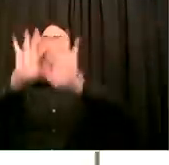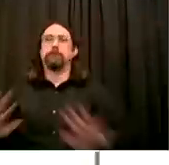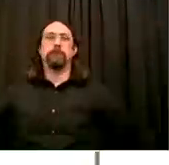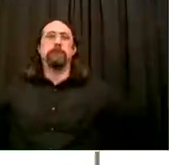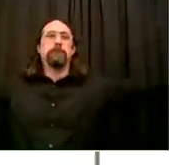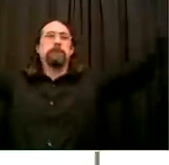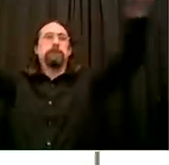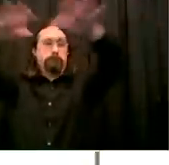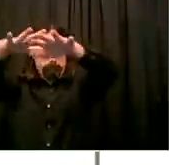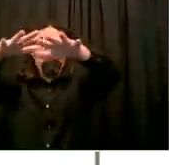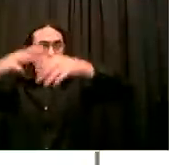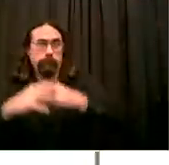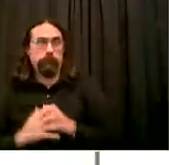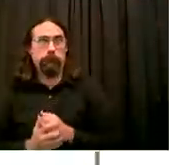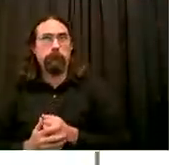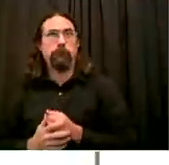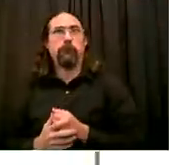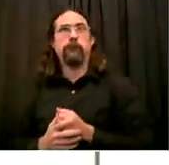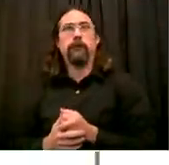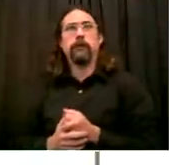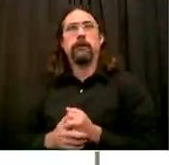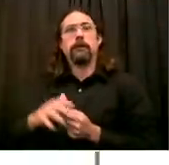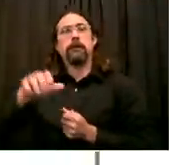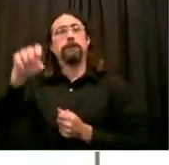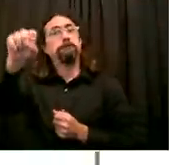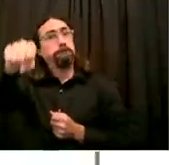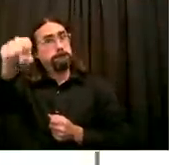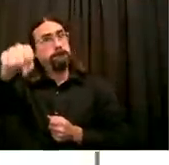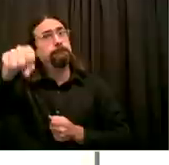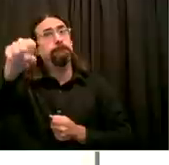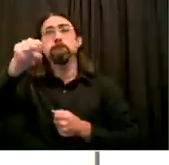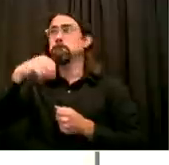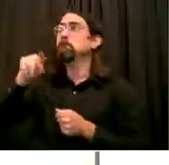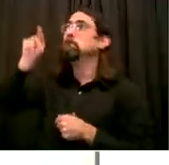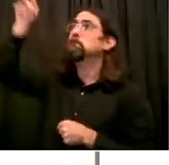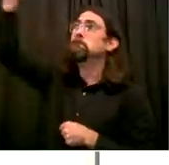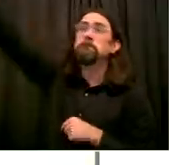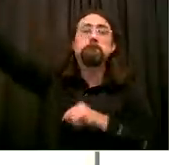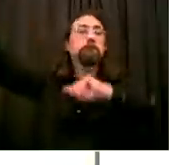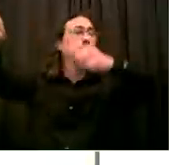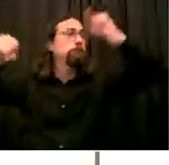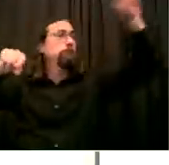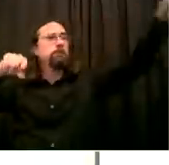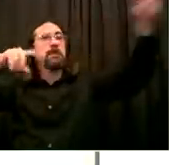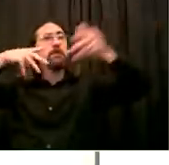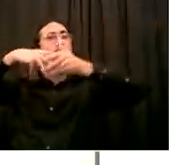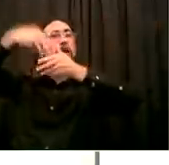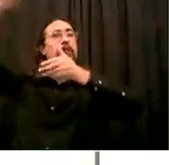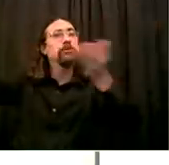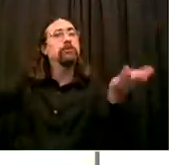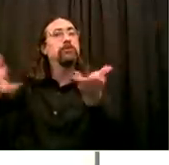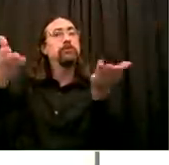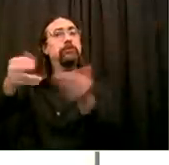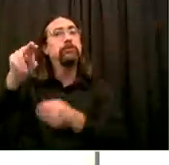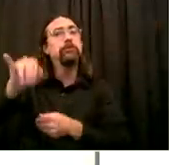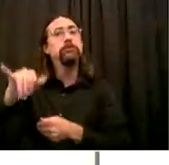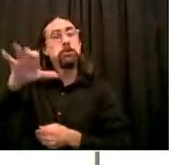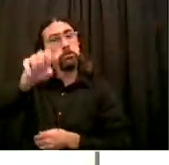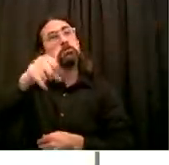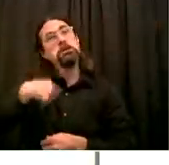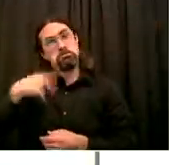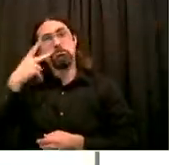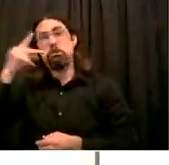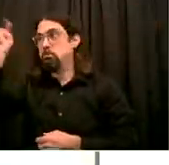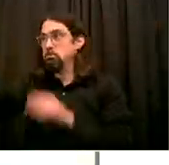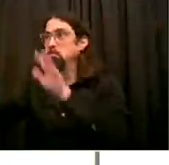in New York City, we are actively looking at that. As you may be aware, we have to really